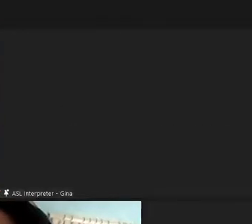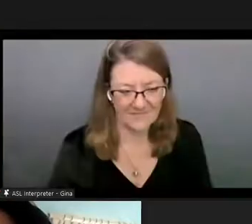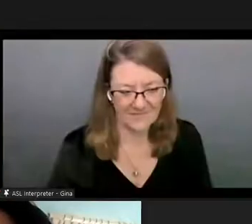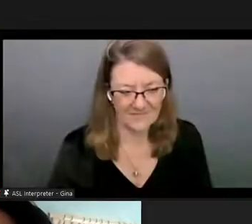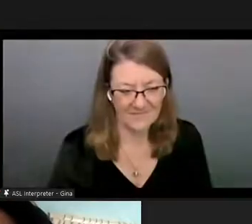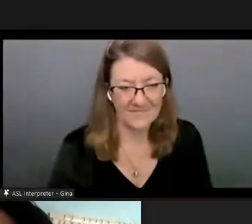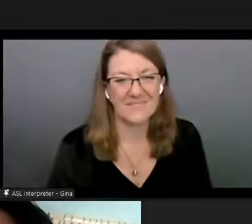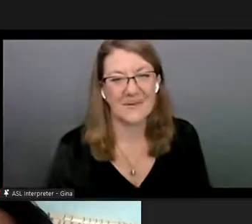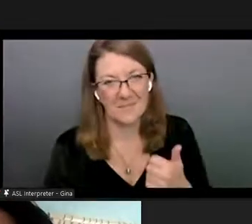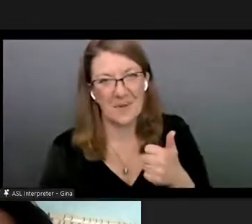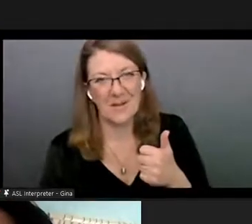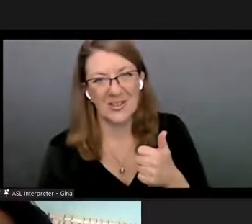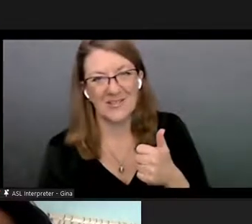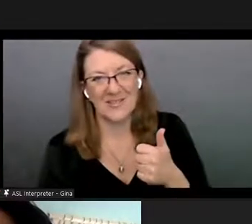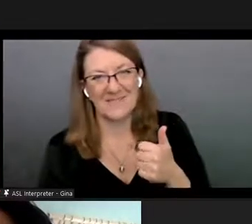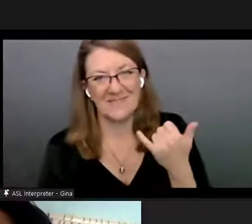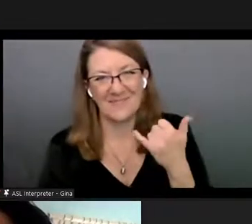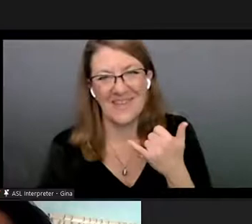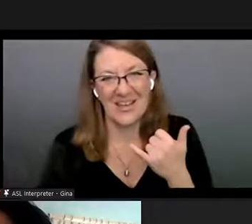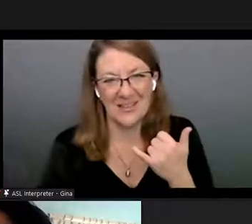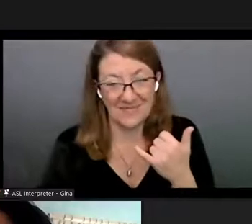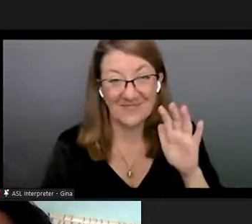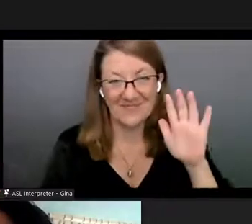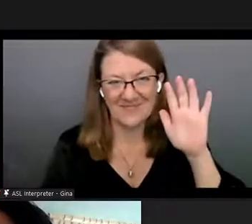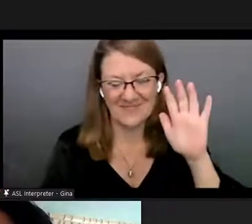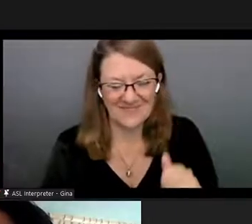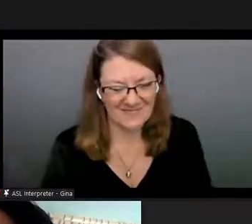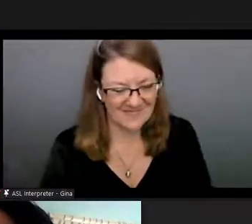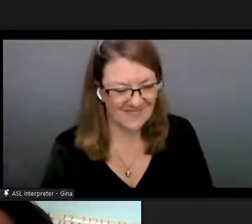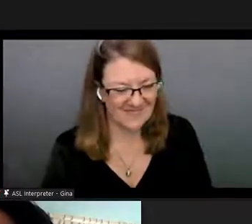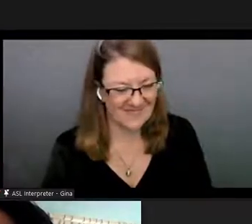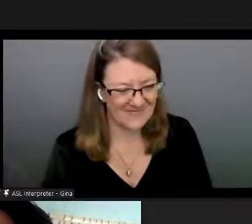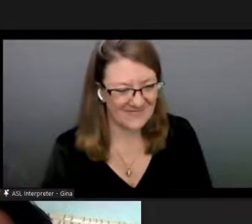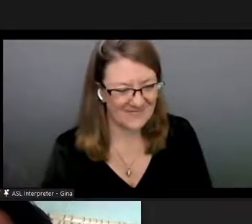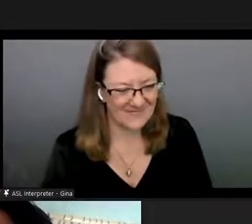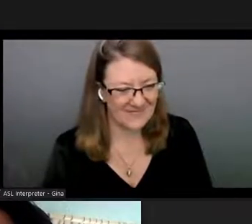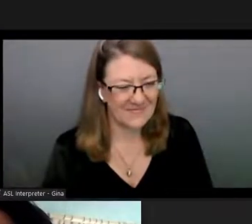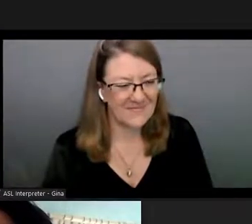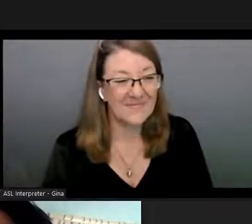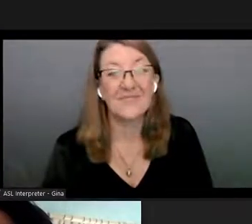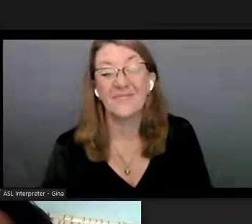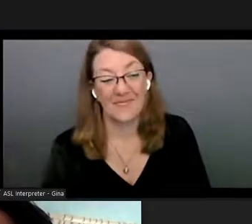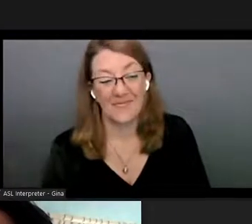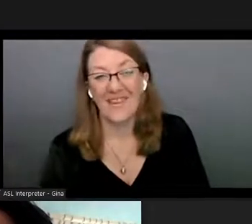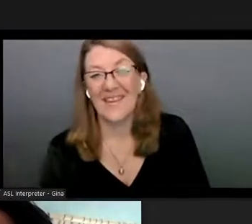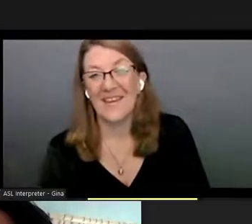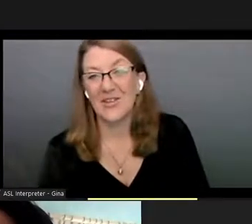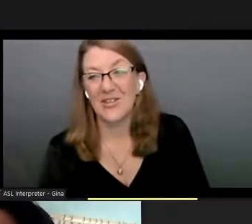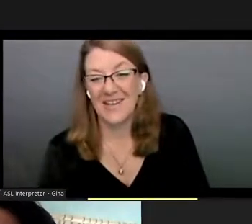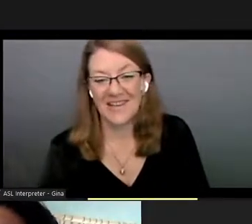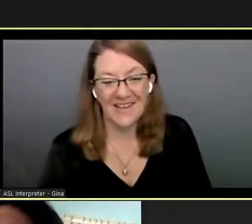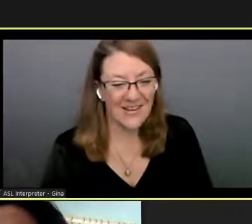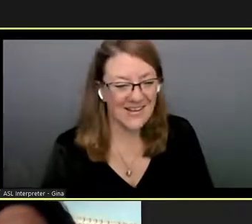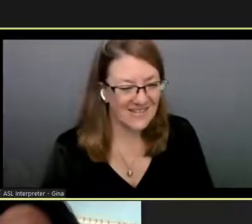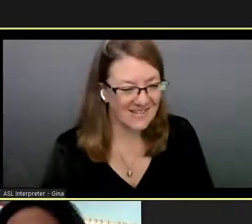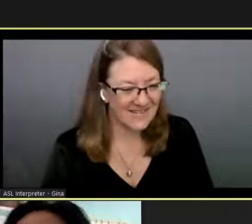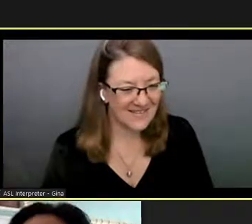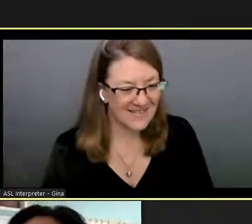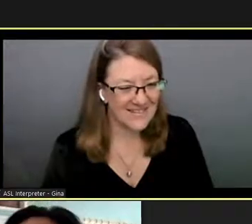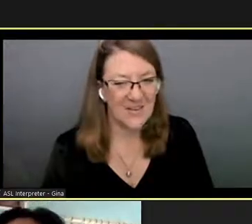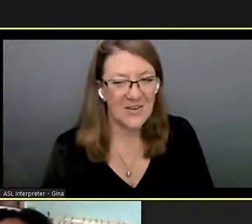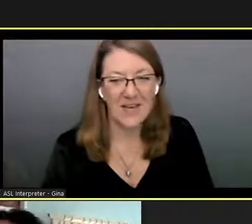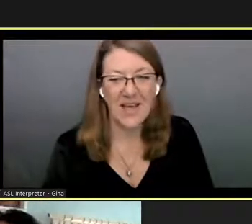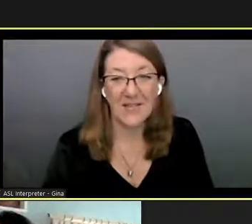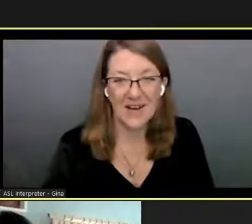good job thank you gina thank you jenny aloha